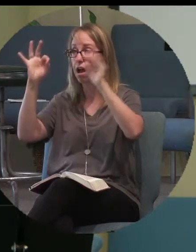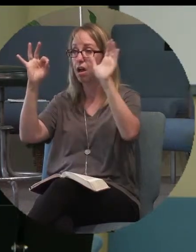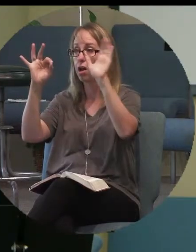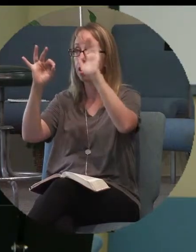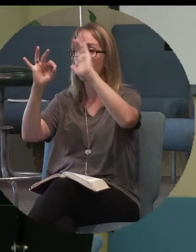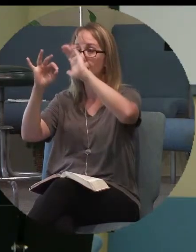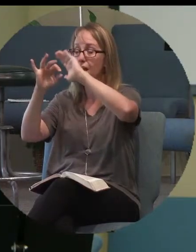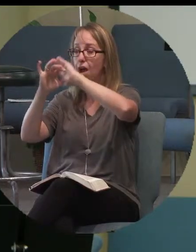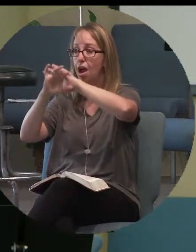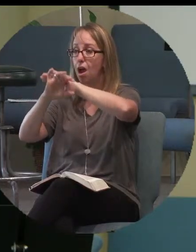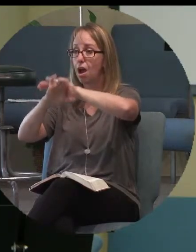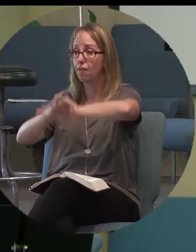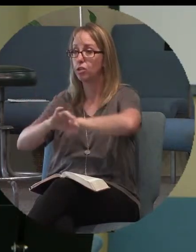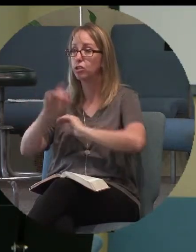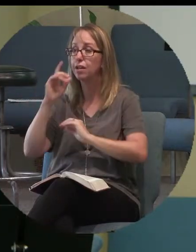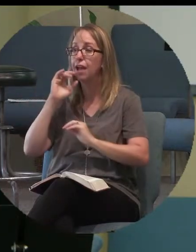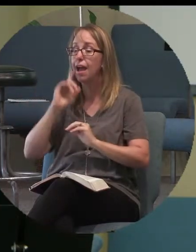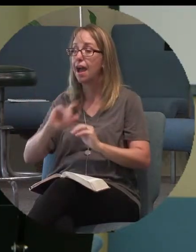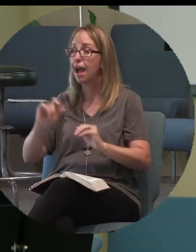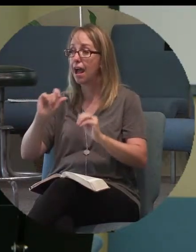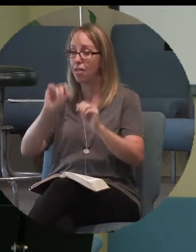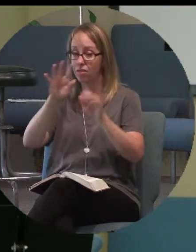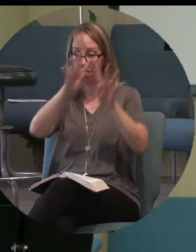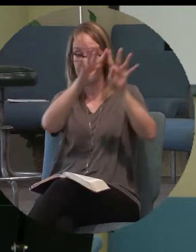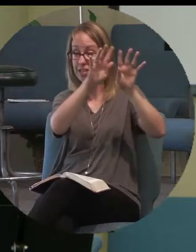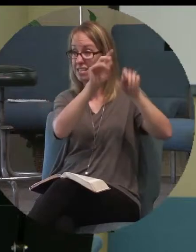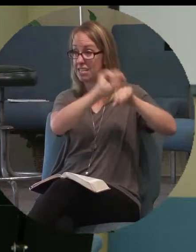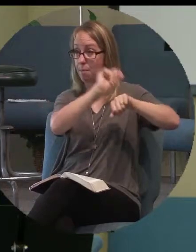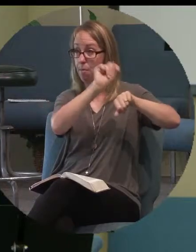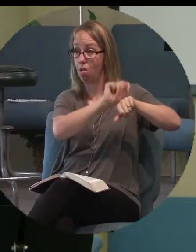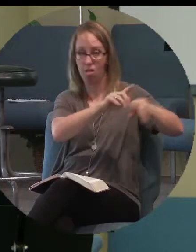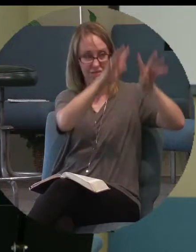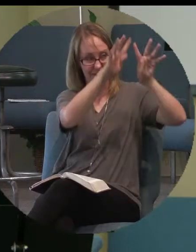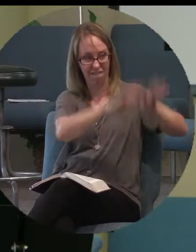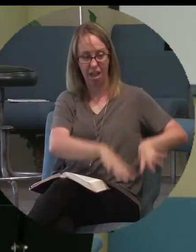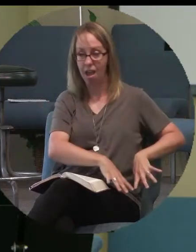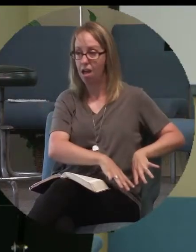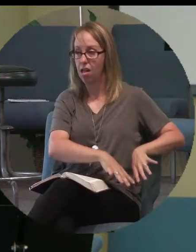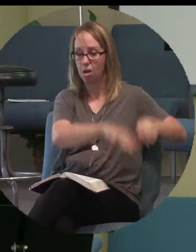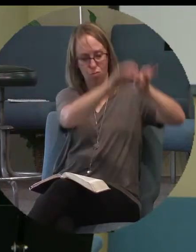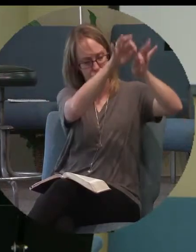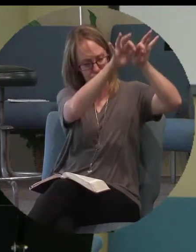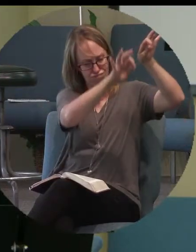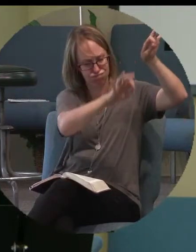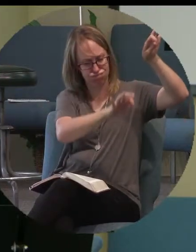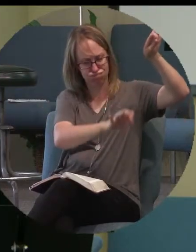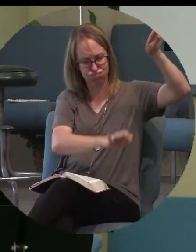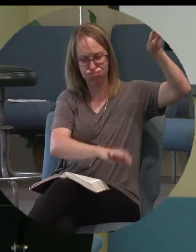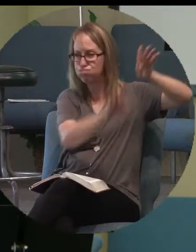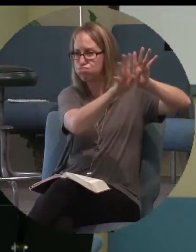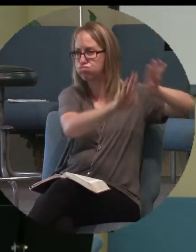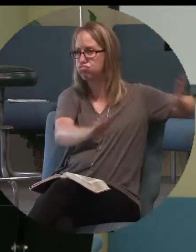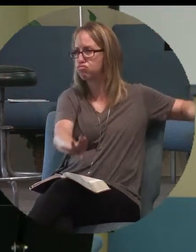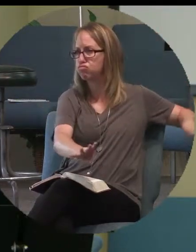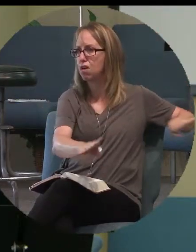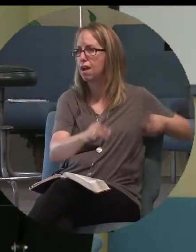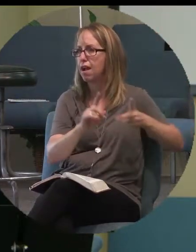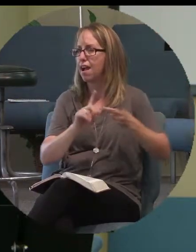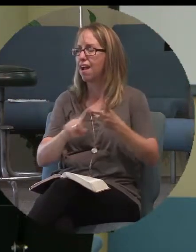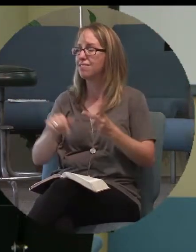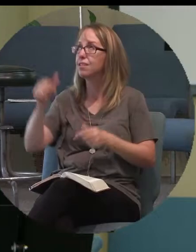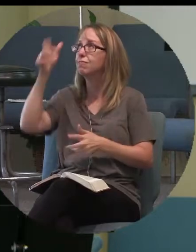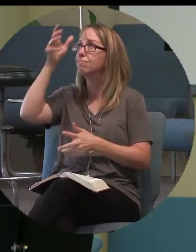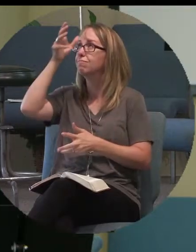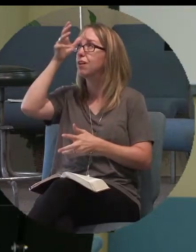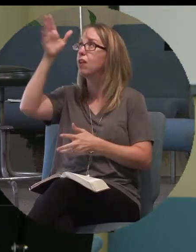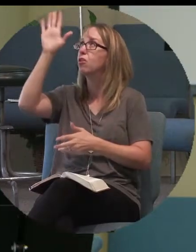and the veil of the temple was torn in two. And he came out with a loud voice, said, Father, into your hands I commit